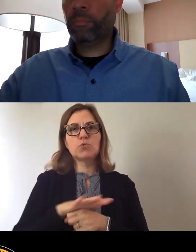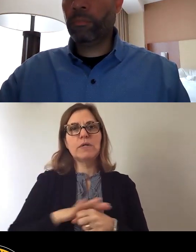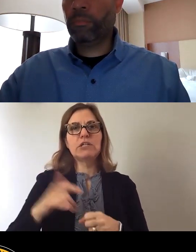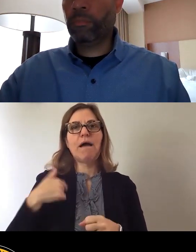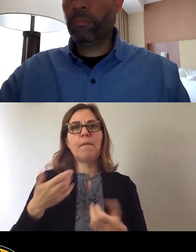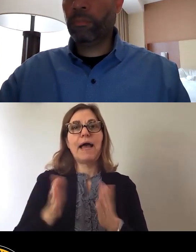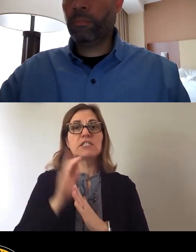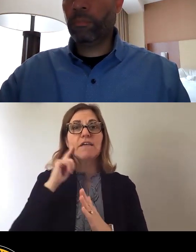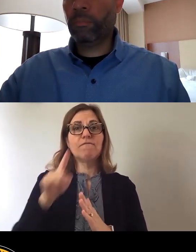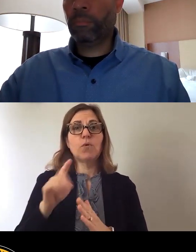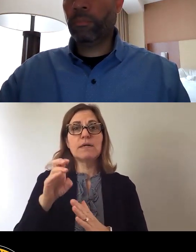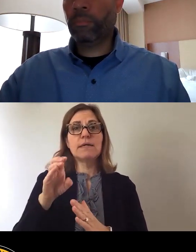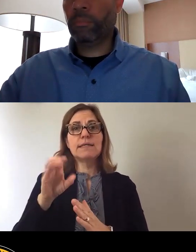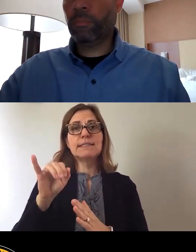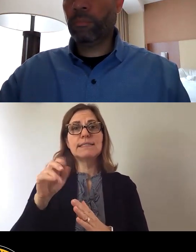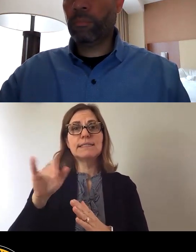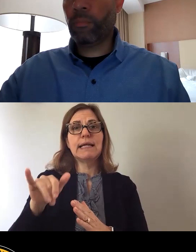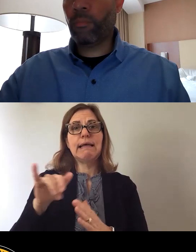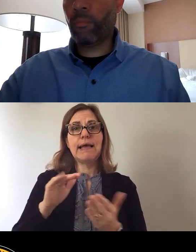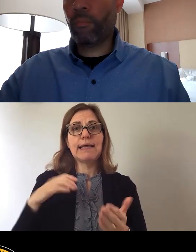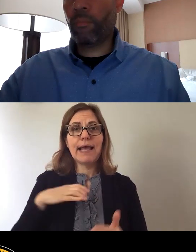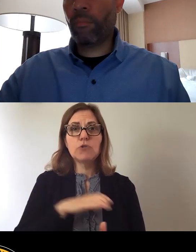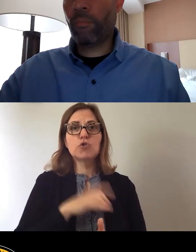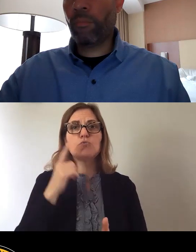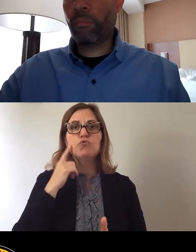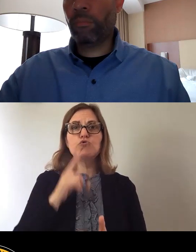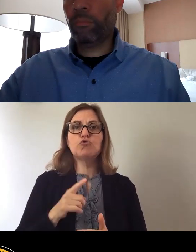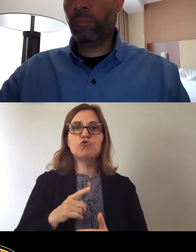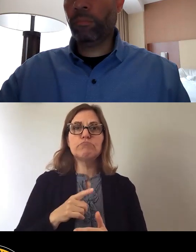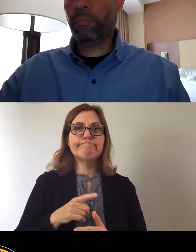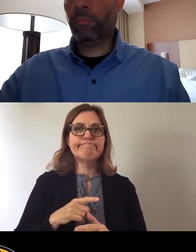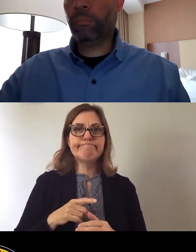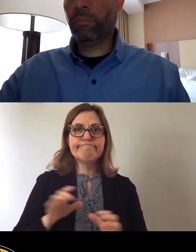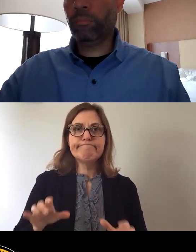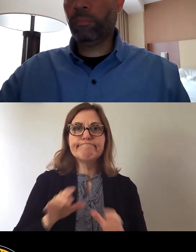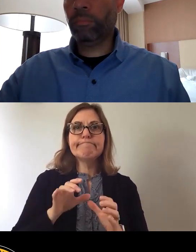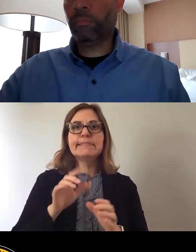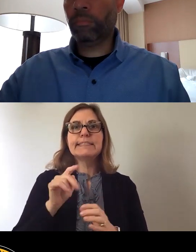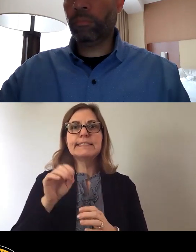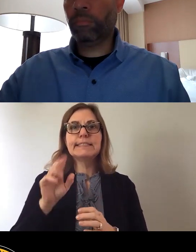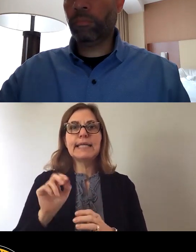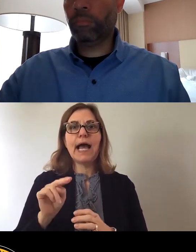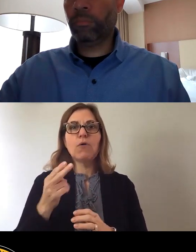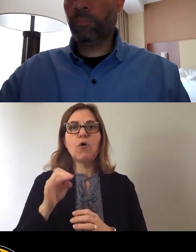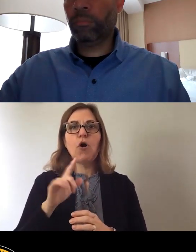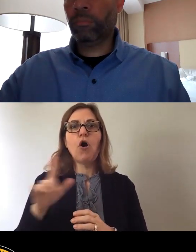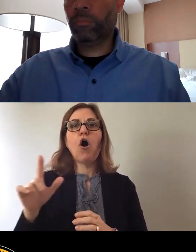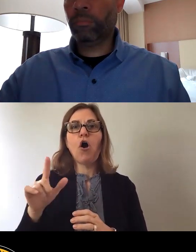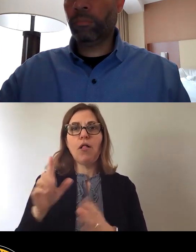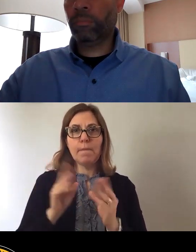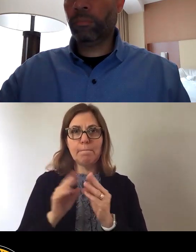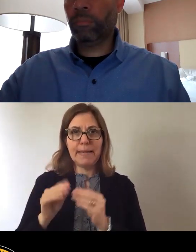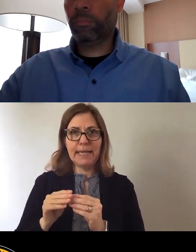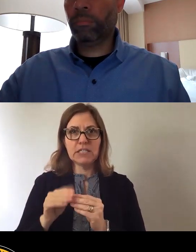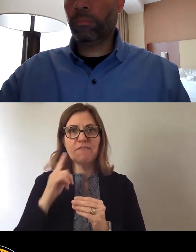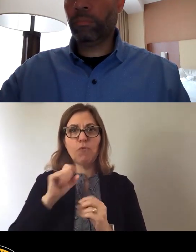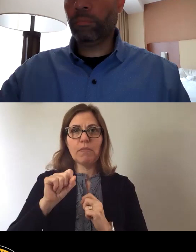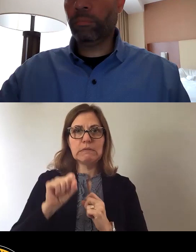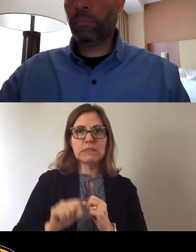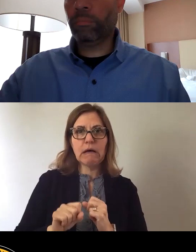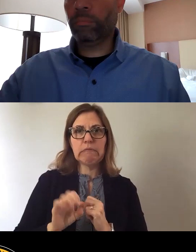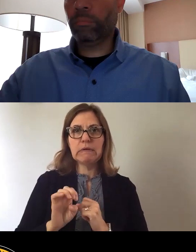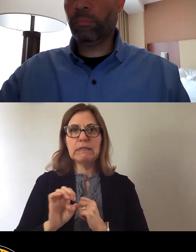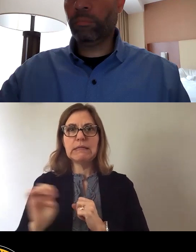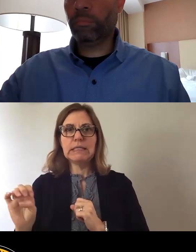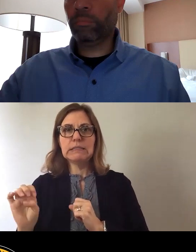to conduct town hall meetings in the southern region, in the eastern region, in the